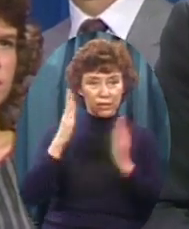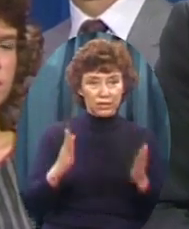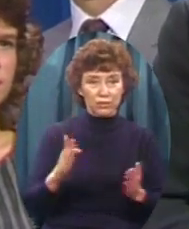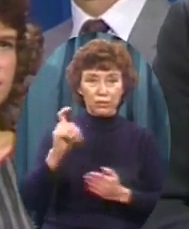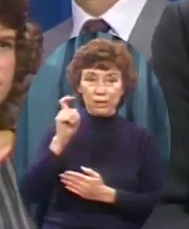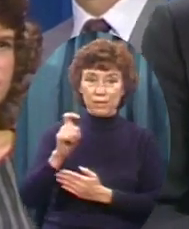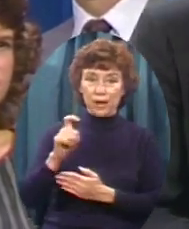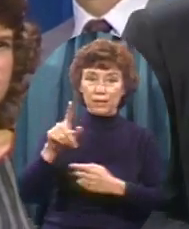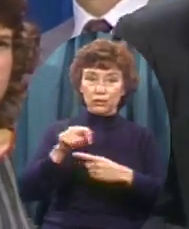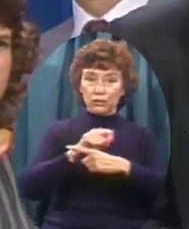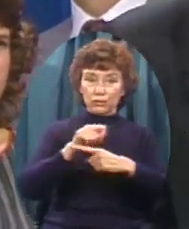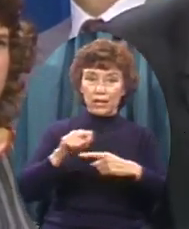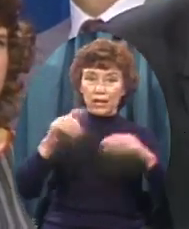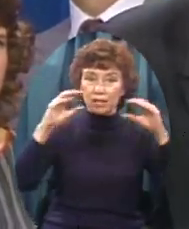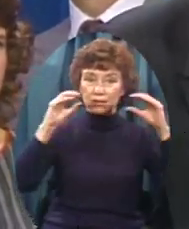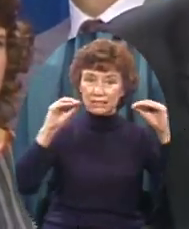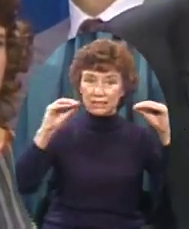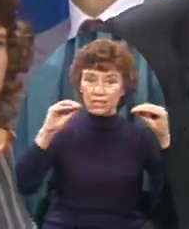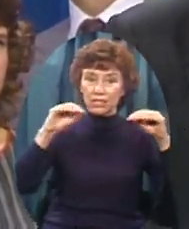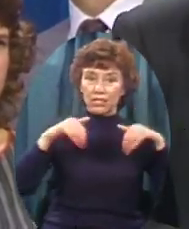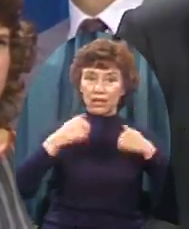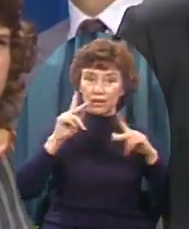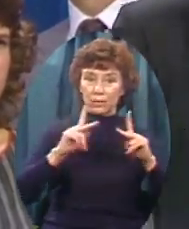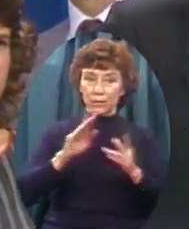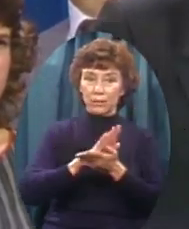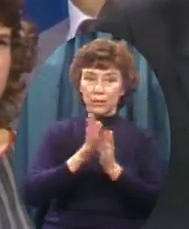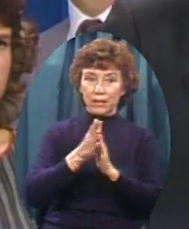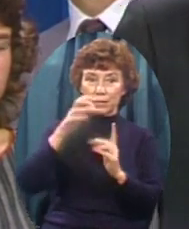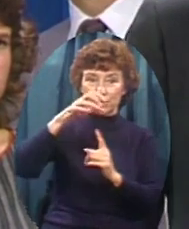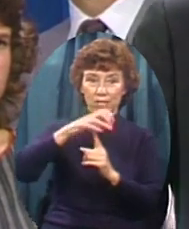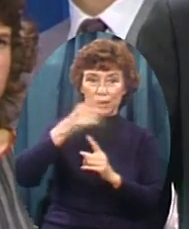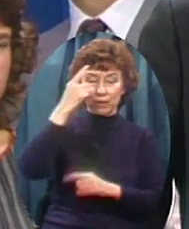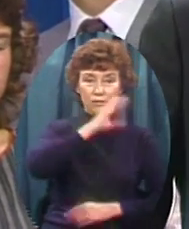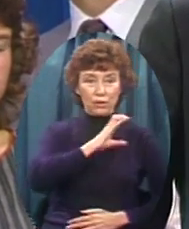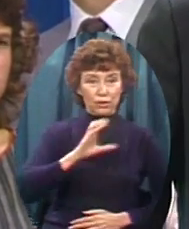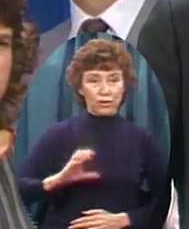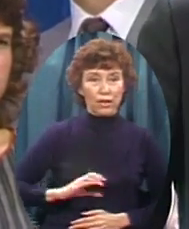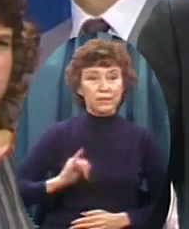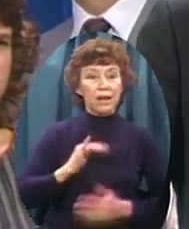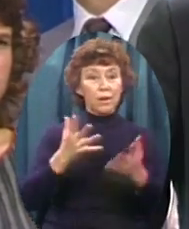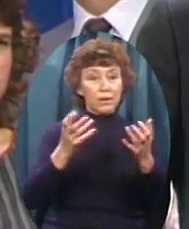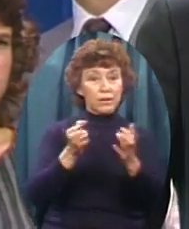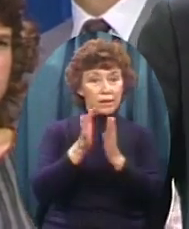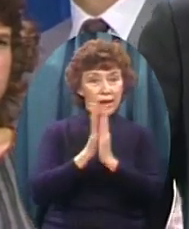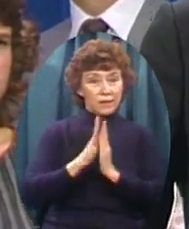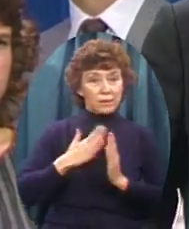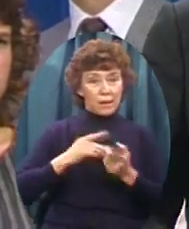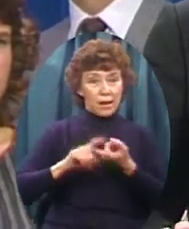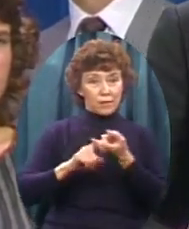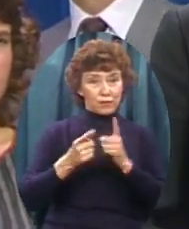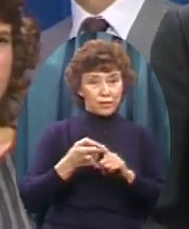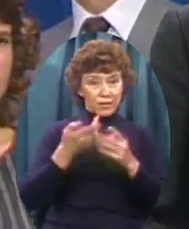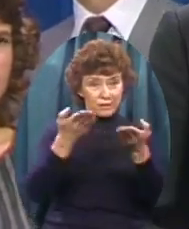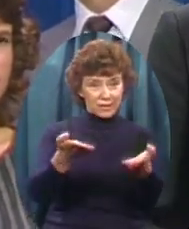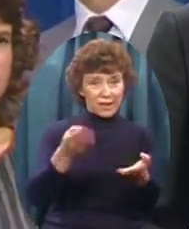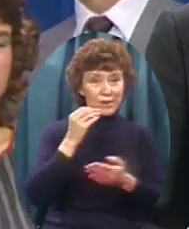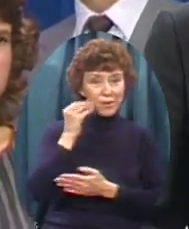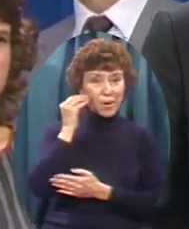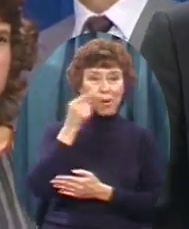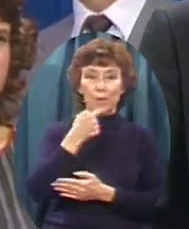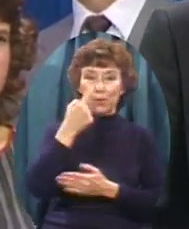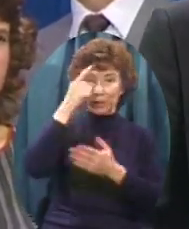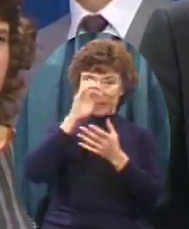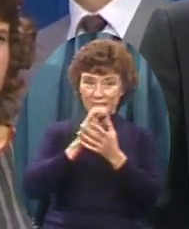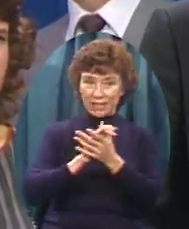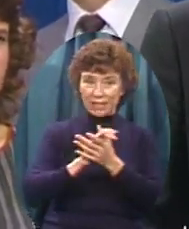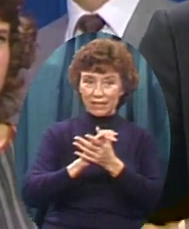to do it We keep saying Champions for Christ And I want to ask My friends at home right now Who believe that Training young people